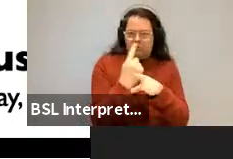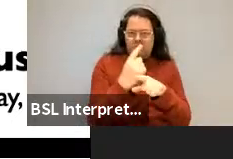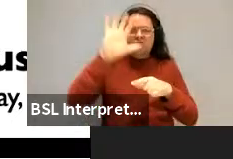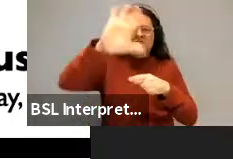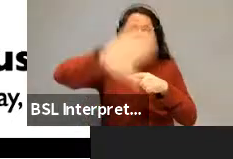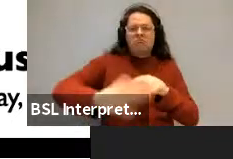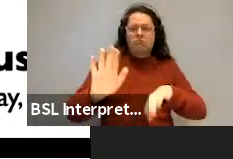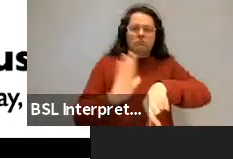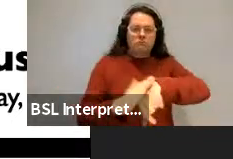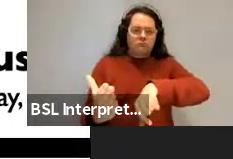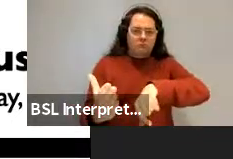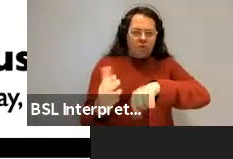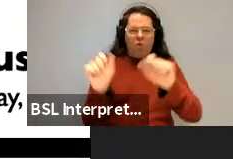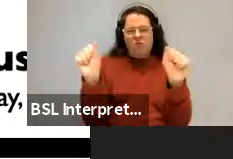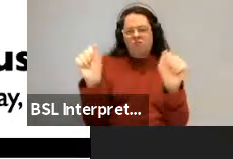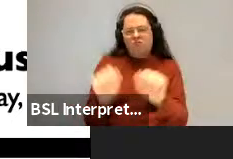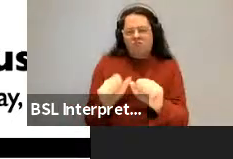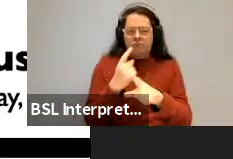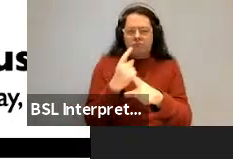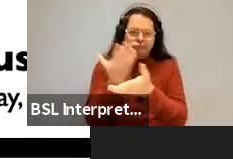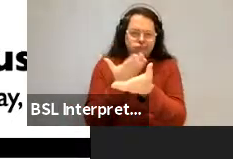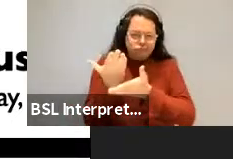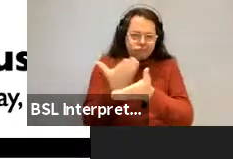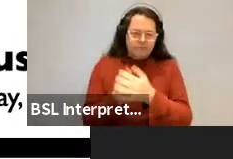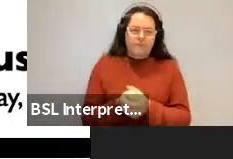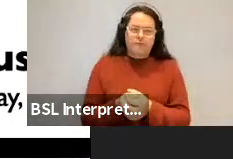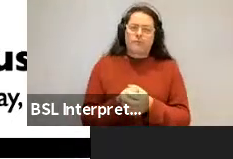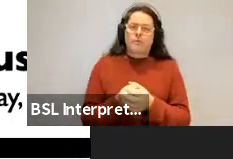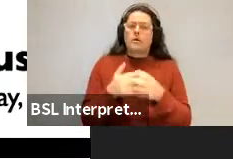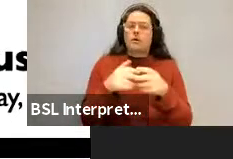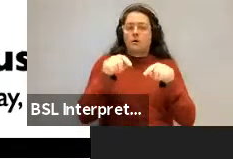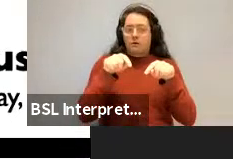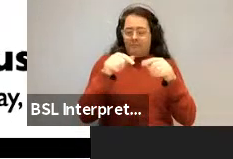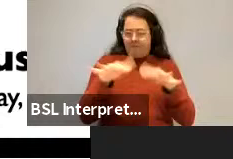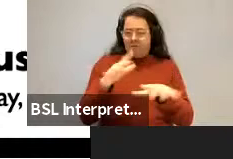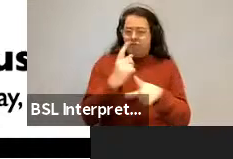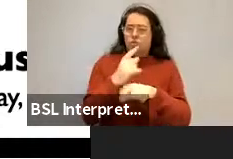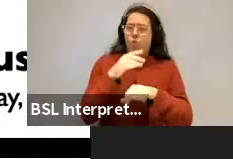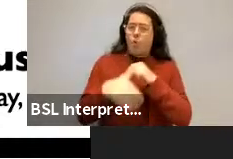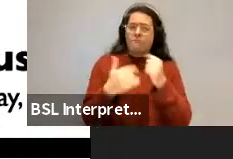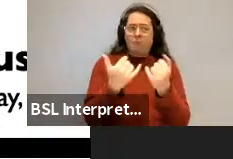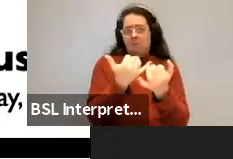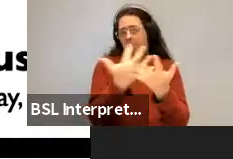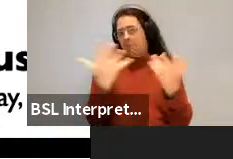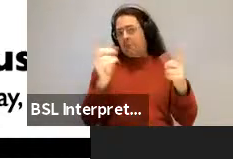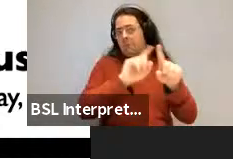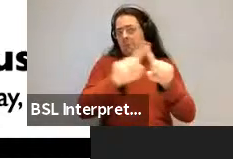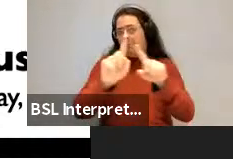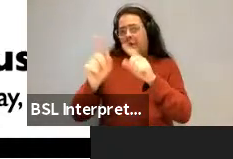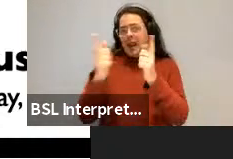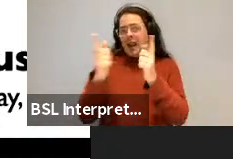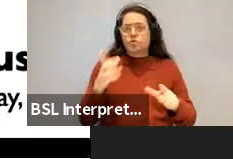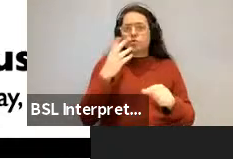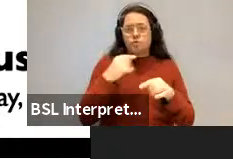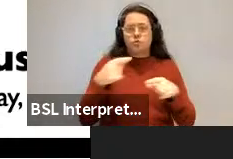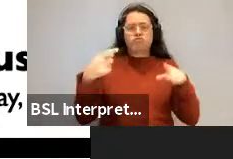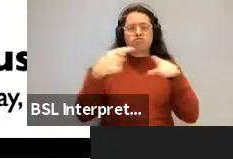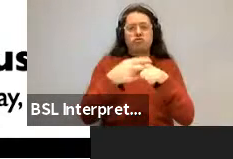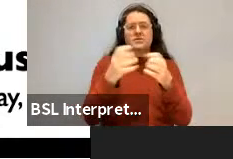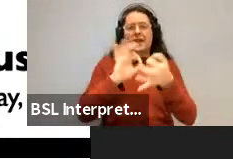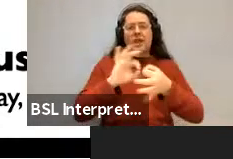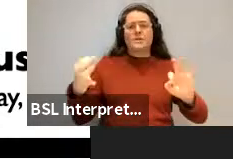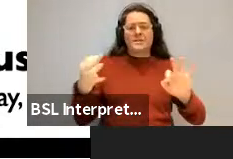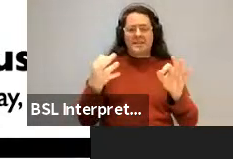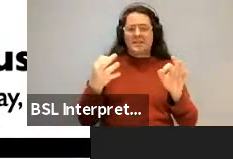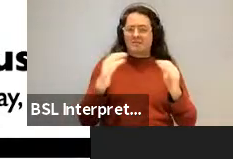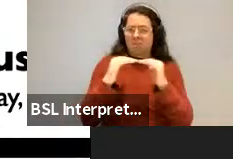you know, I told you about a cross-linguistic universal. I think it's a true universal that warm is easier to convey than cool,